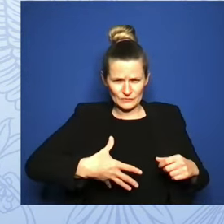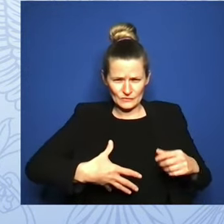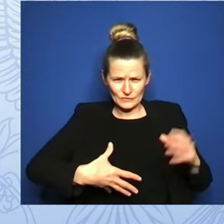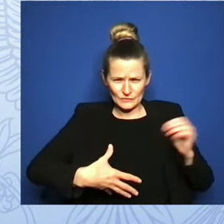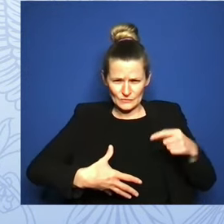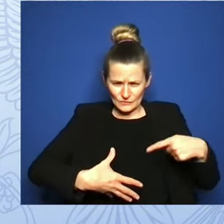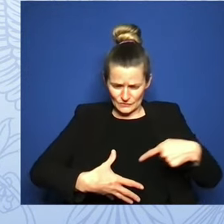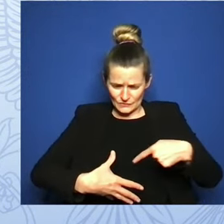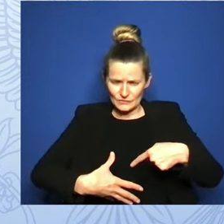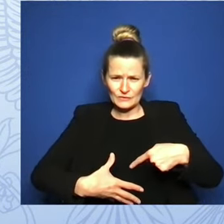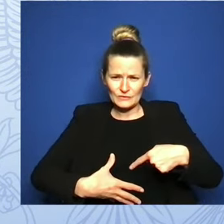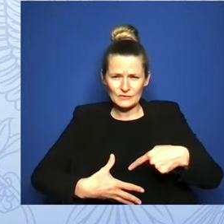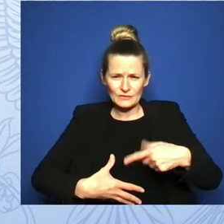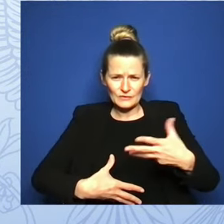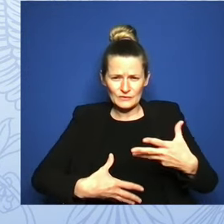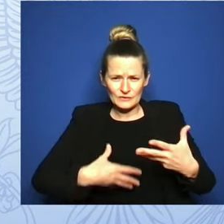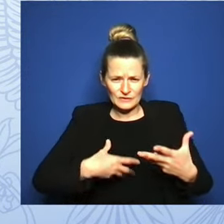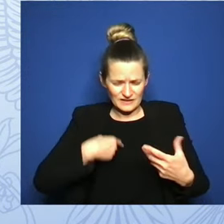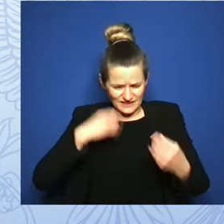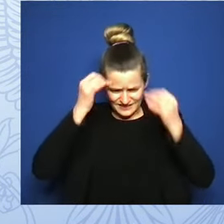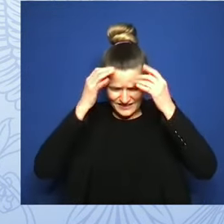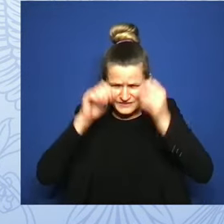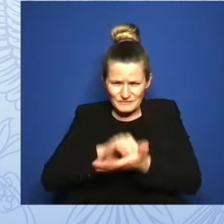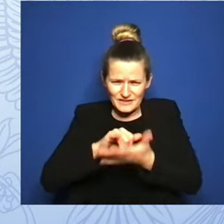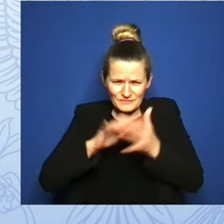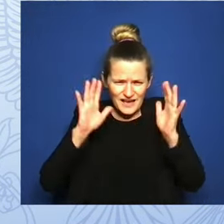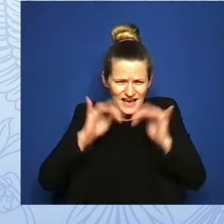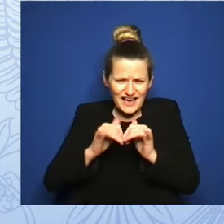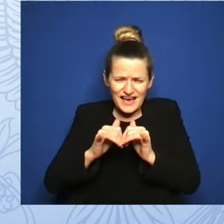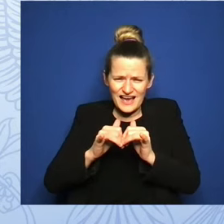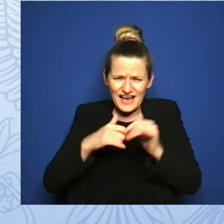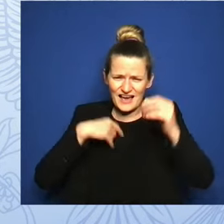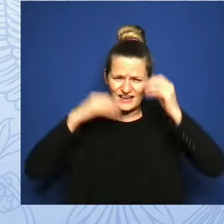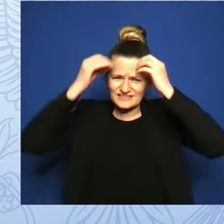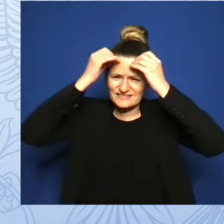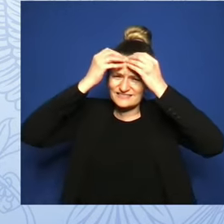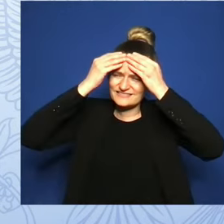But in the eyes of my state, it was my only option.